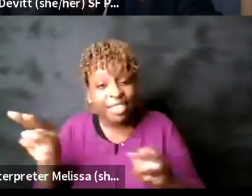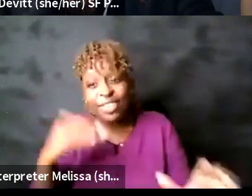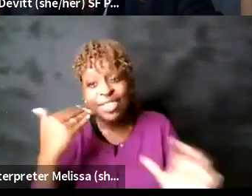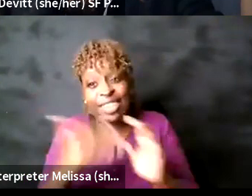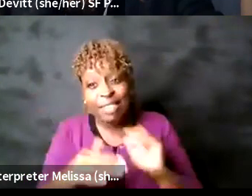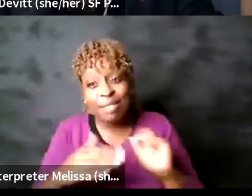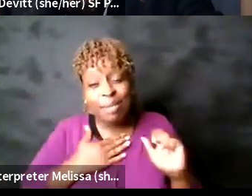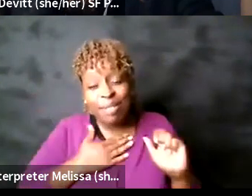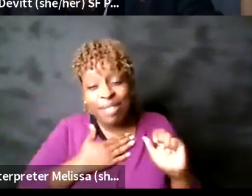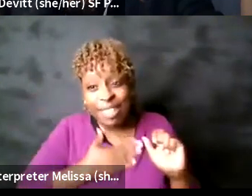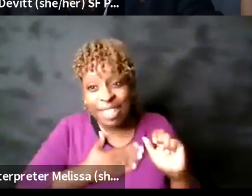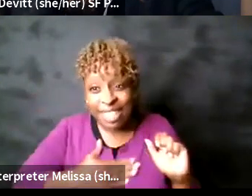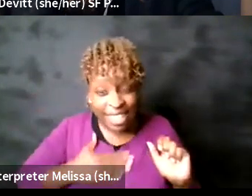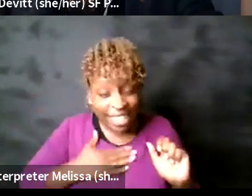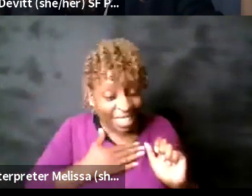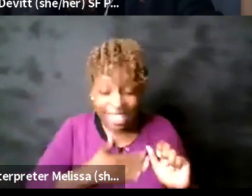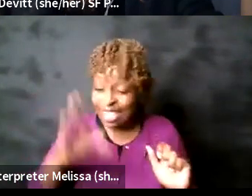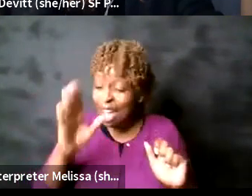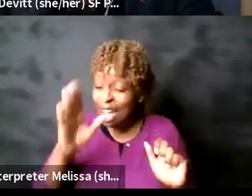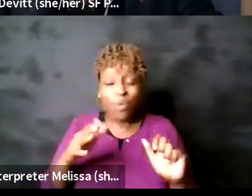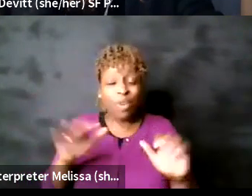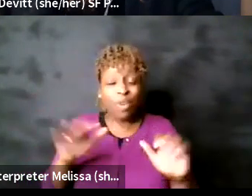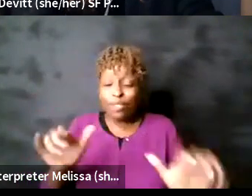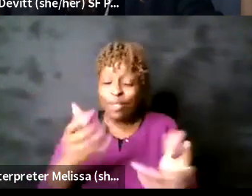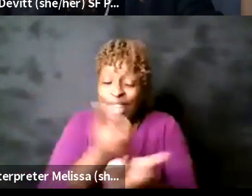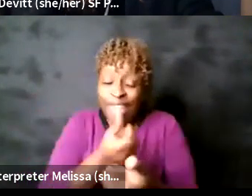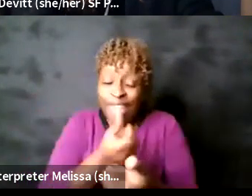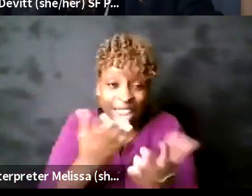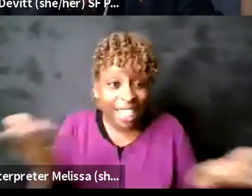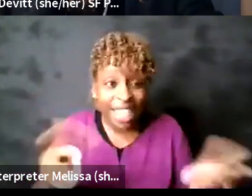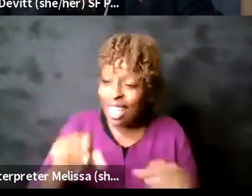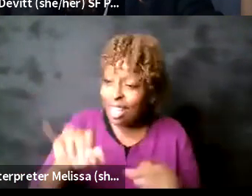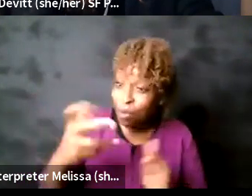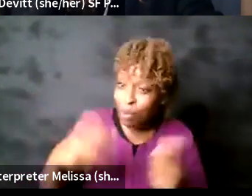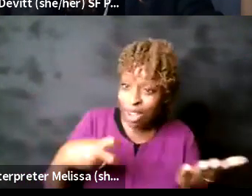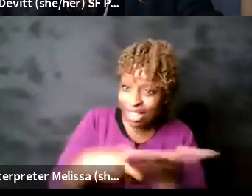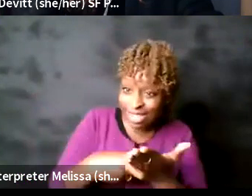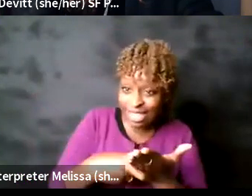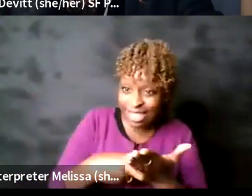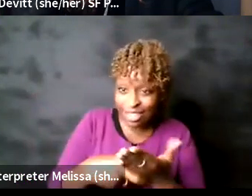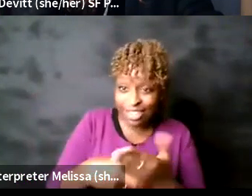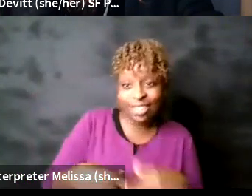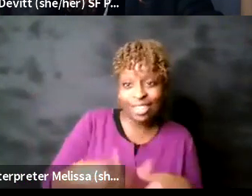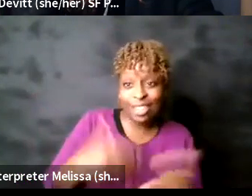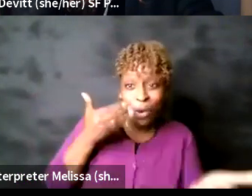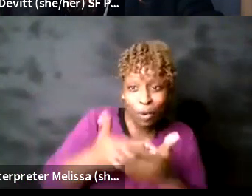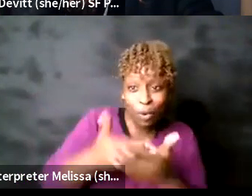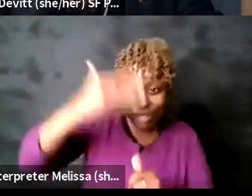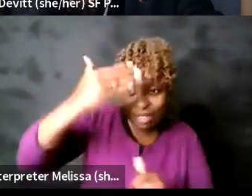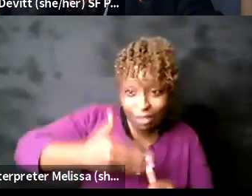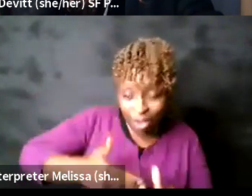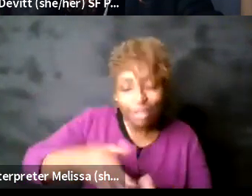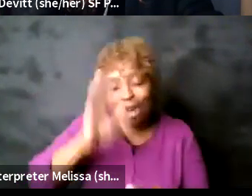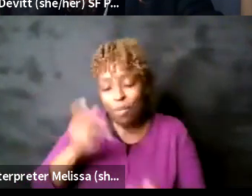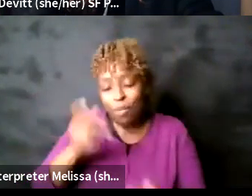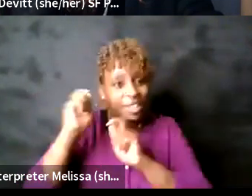anything for you you want to get closer to the front i'll find you to get closer to the front just read your emails um so yeah i i think that there's ways